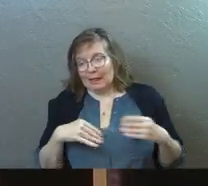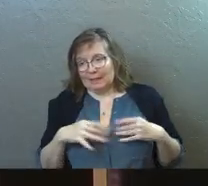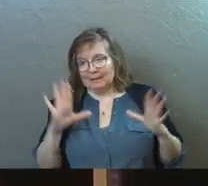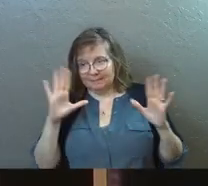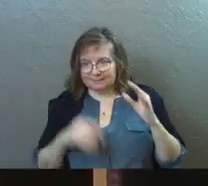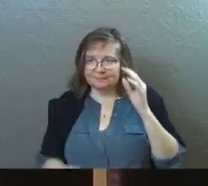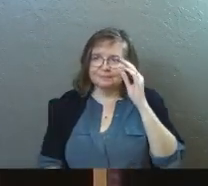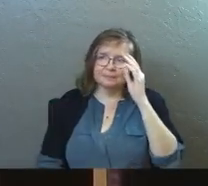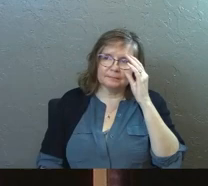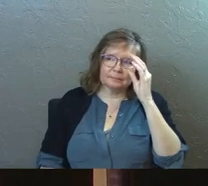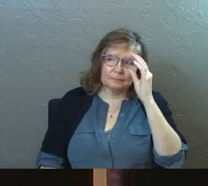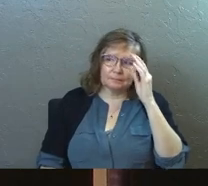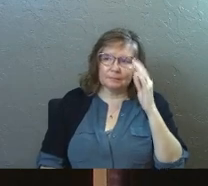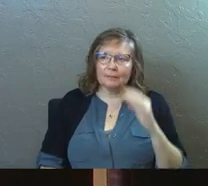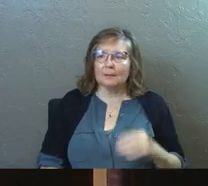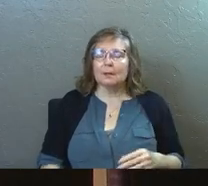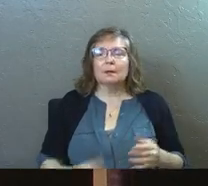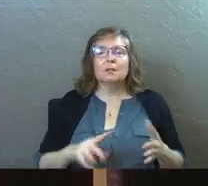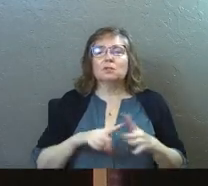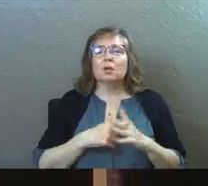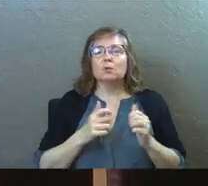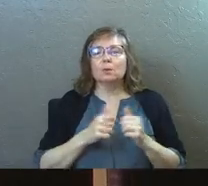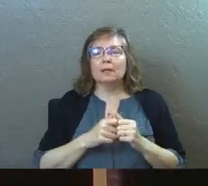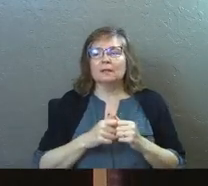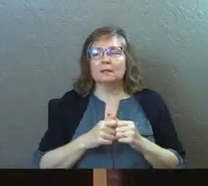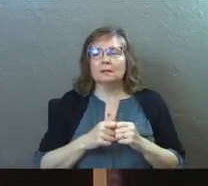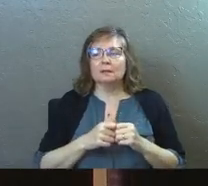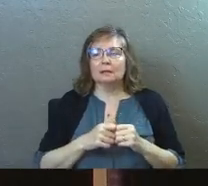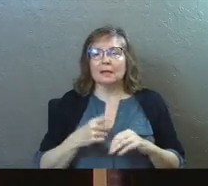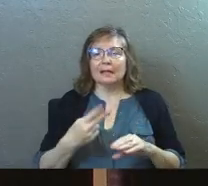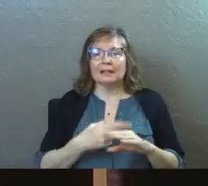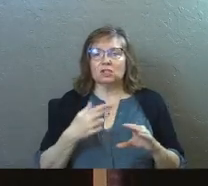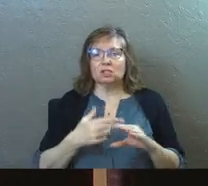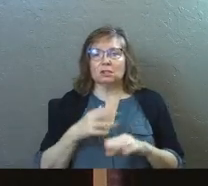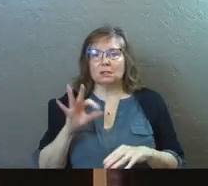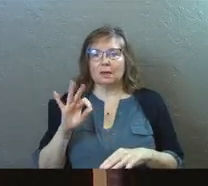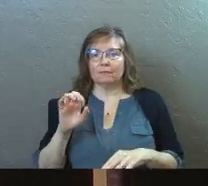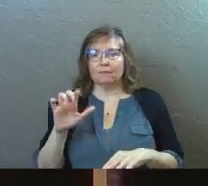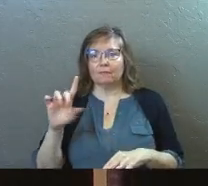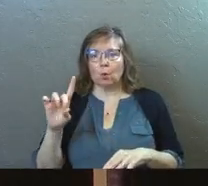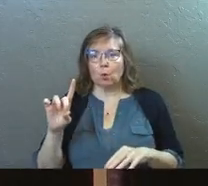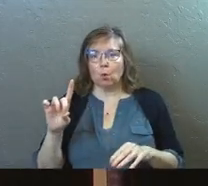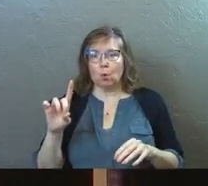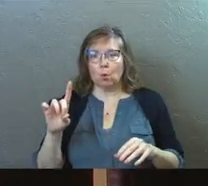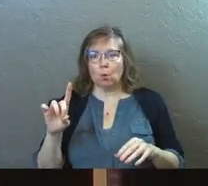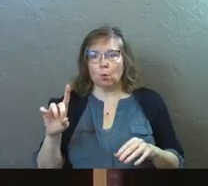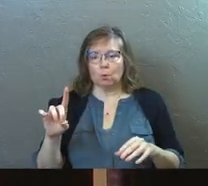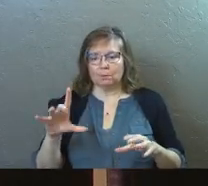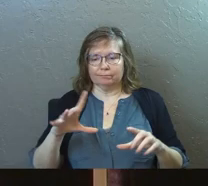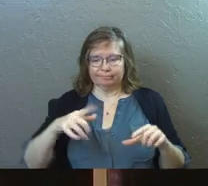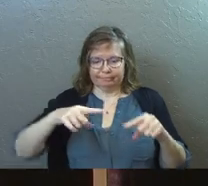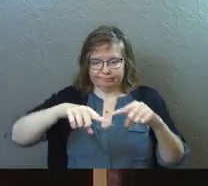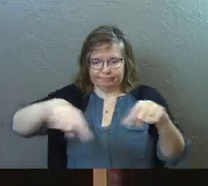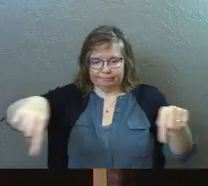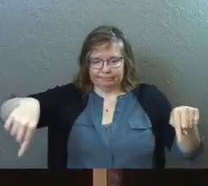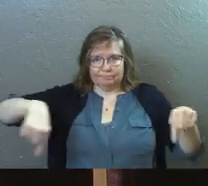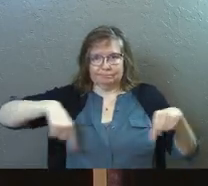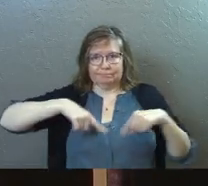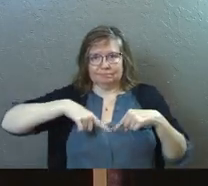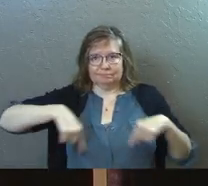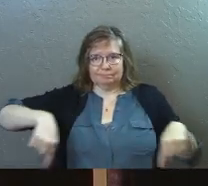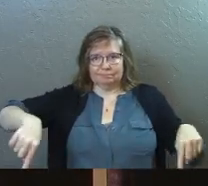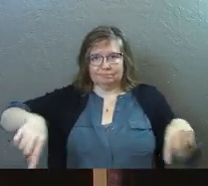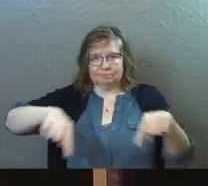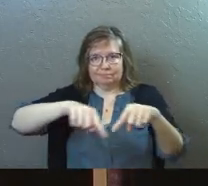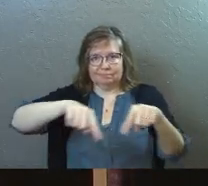claim to be. So what's he start with? He starts with the sheepfold. This would have been